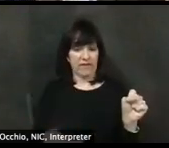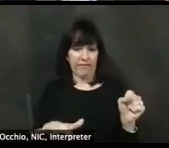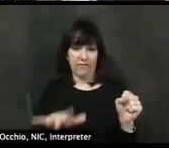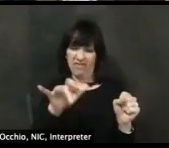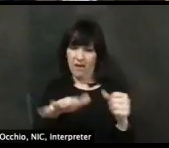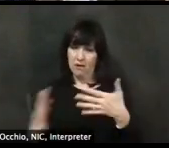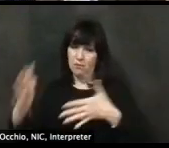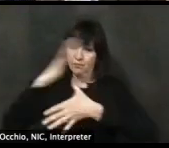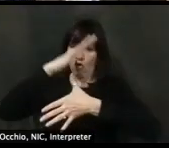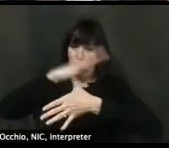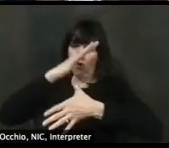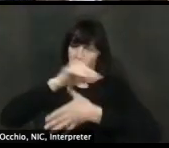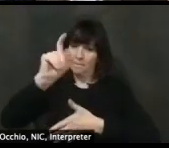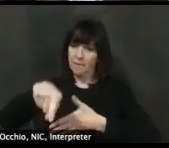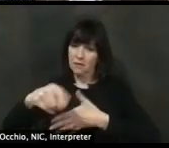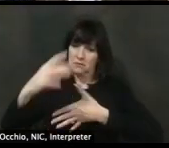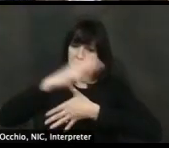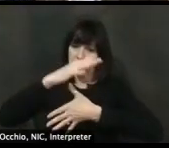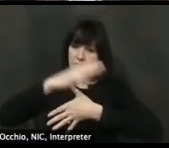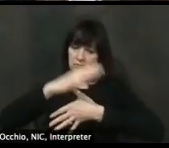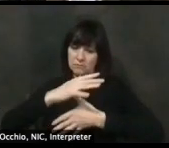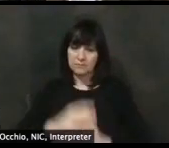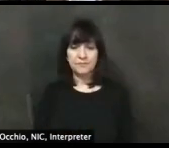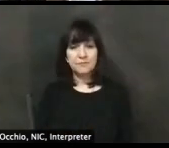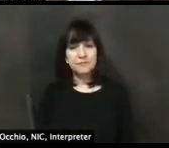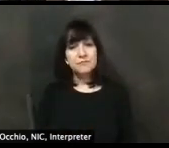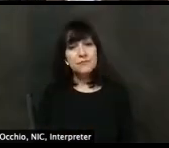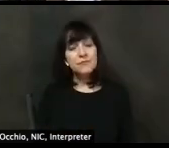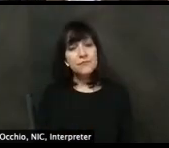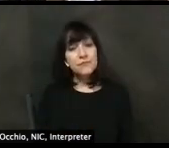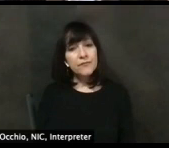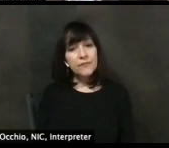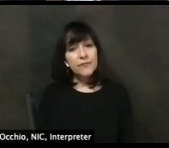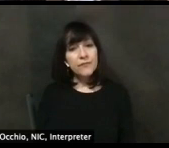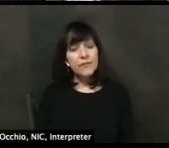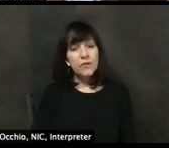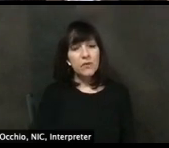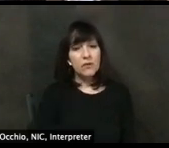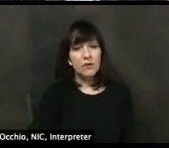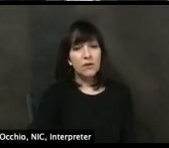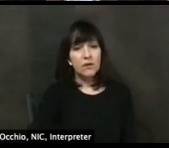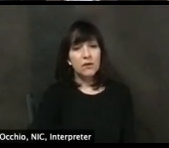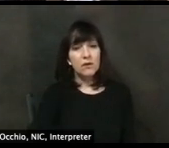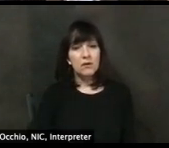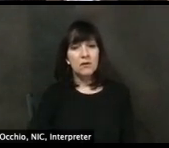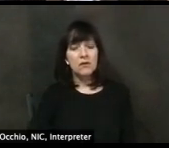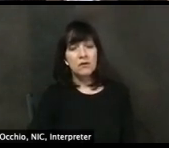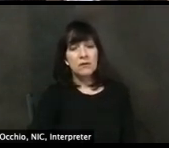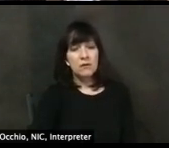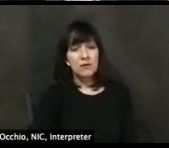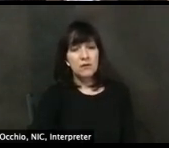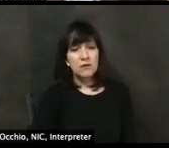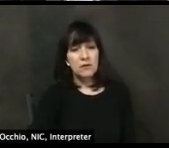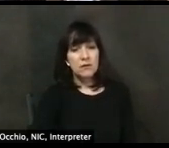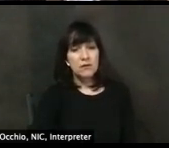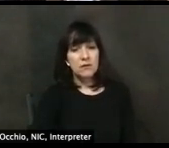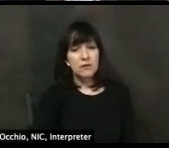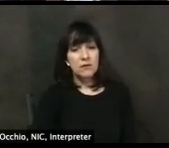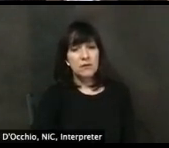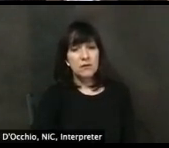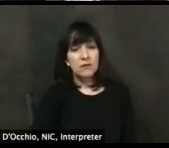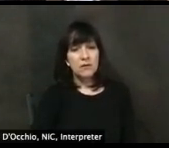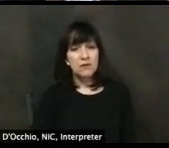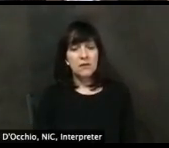All right. Thank you again. Uh, Dr. Rattay back to you from Dan Ritter, uh, and the comments, who's worried that he is receiving mixed messages on